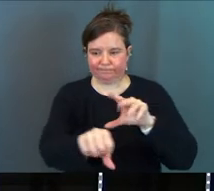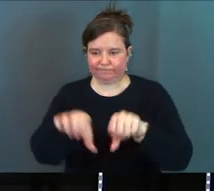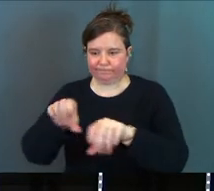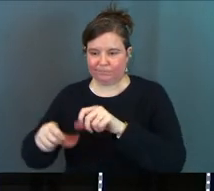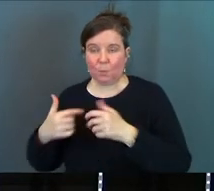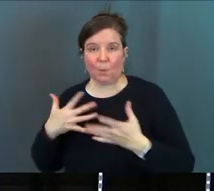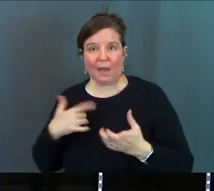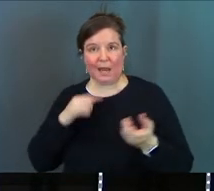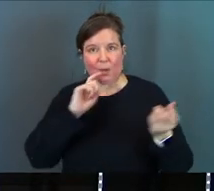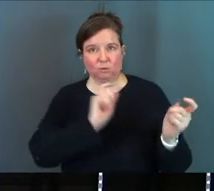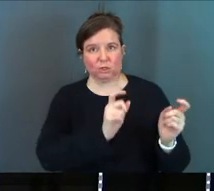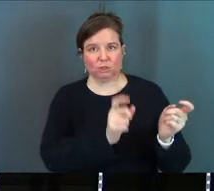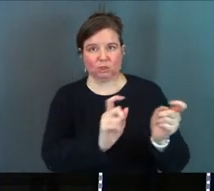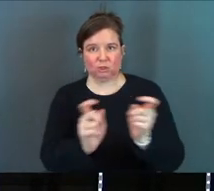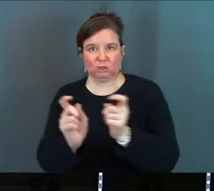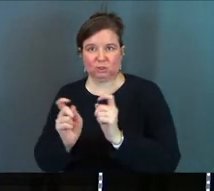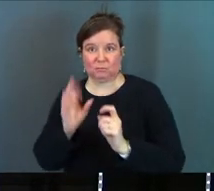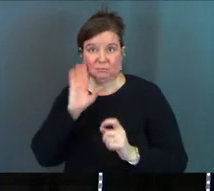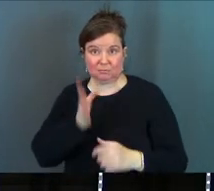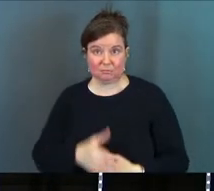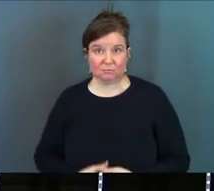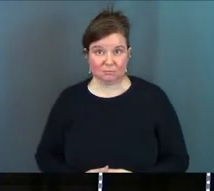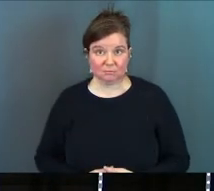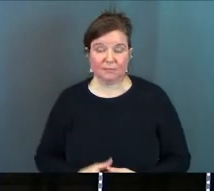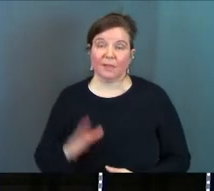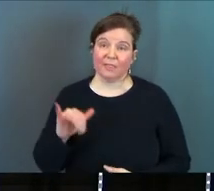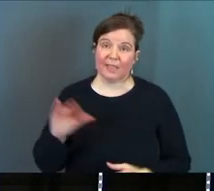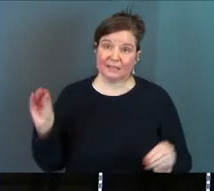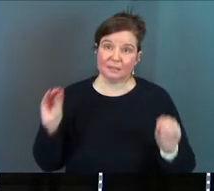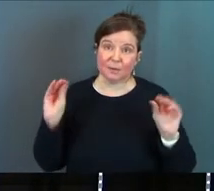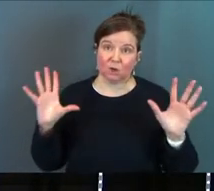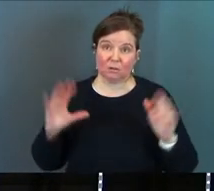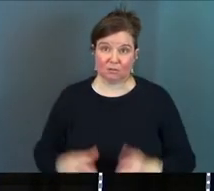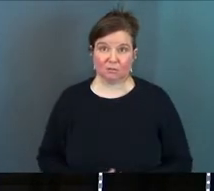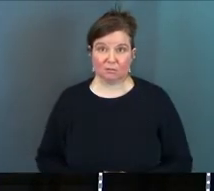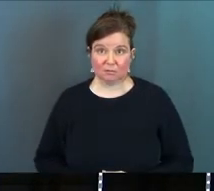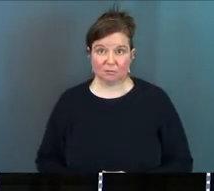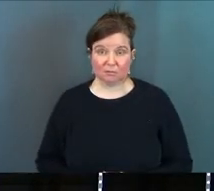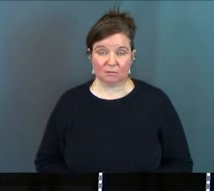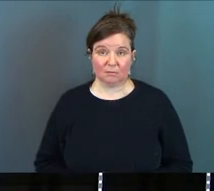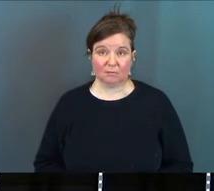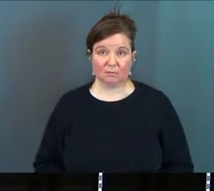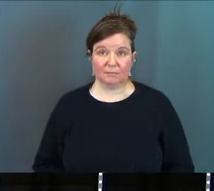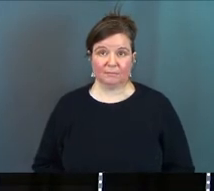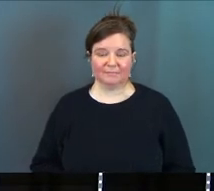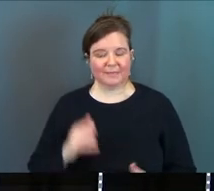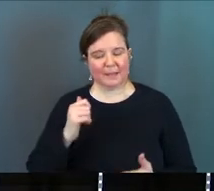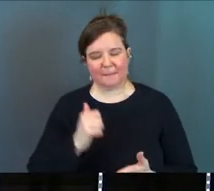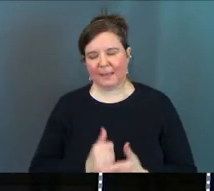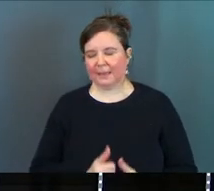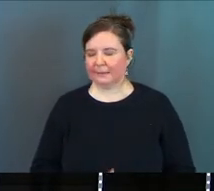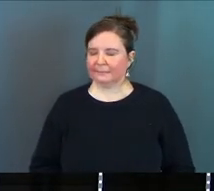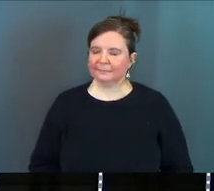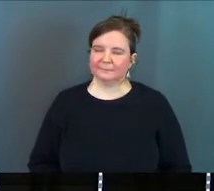and I'm going to change it all that's the miracle amen